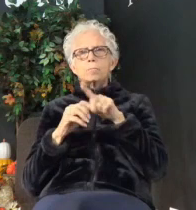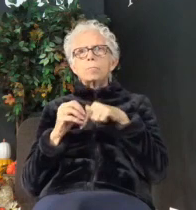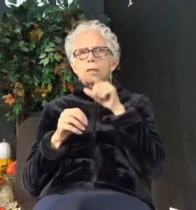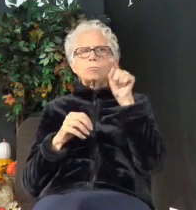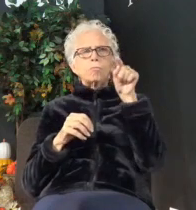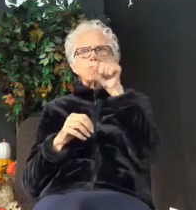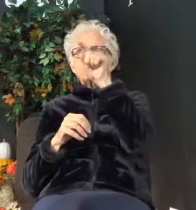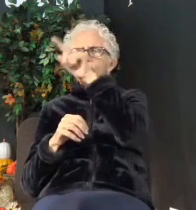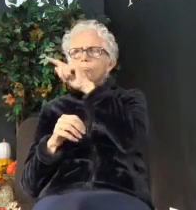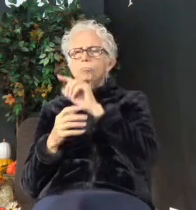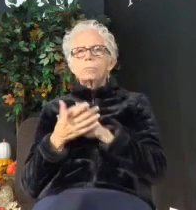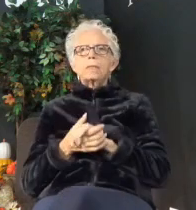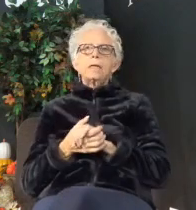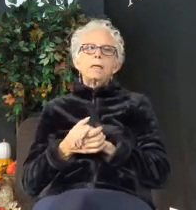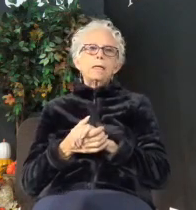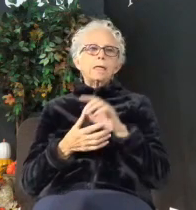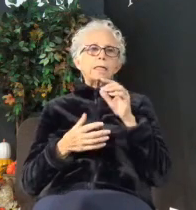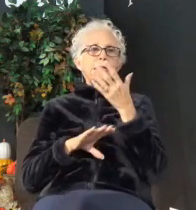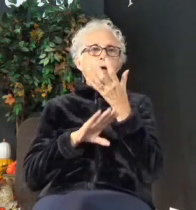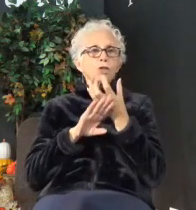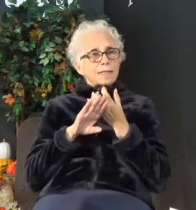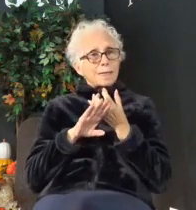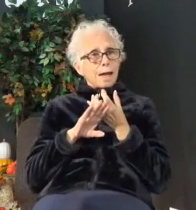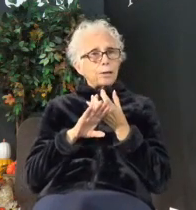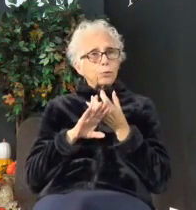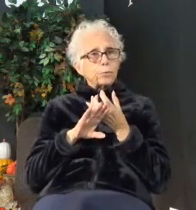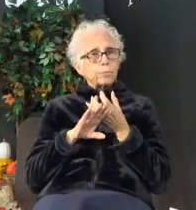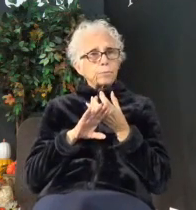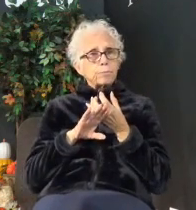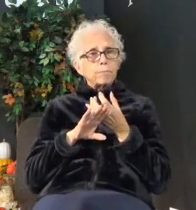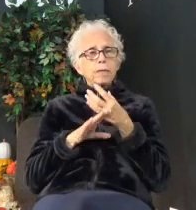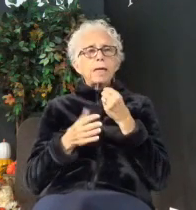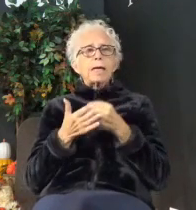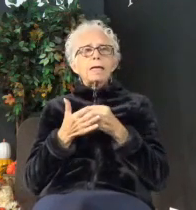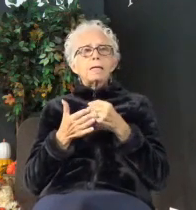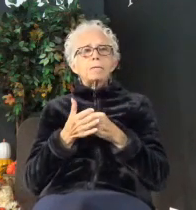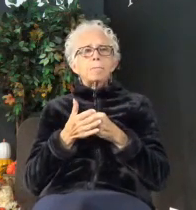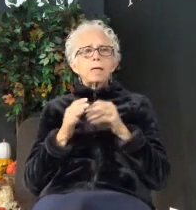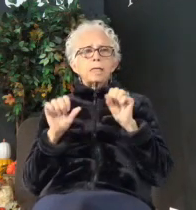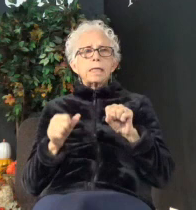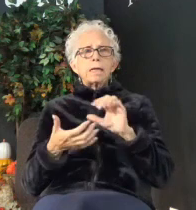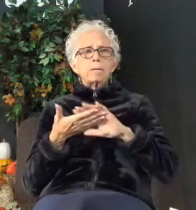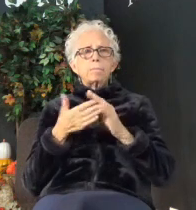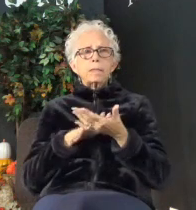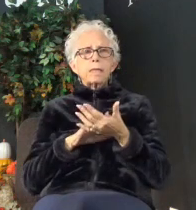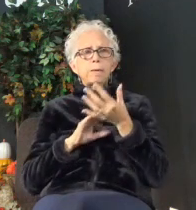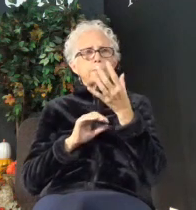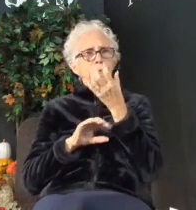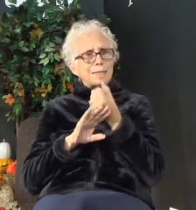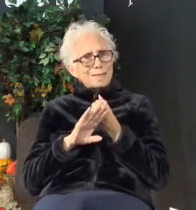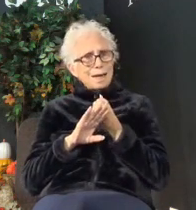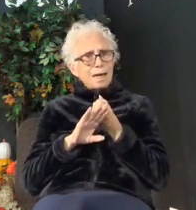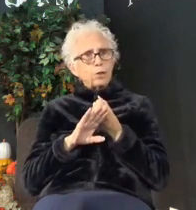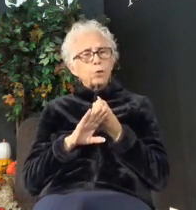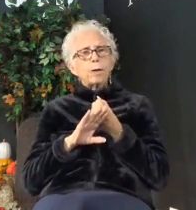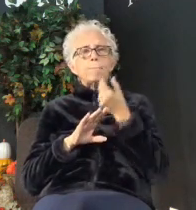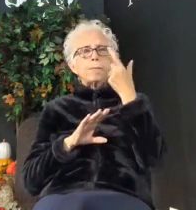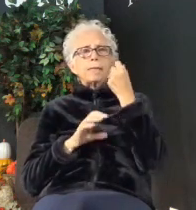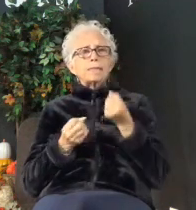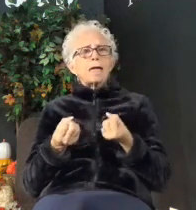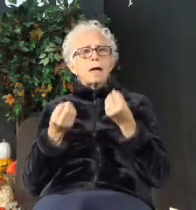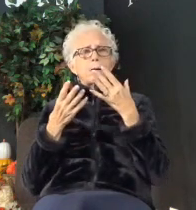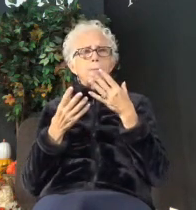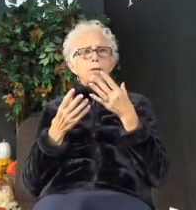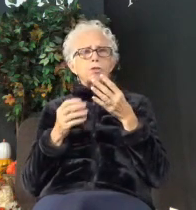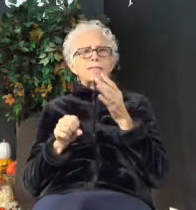So it's our desire. And money can become a desire. Because how much is enough